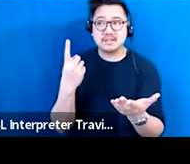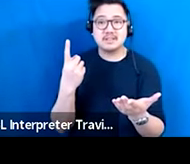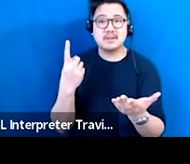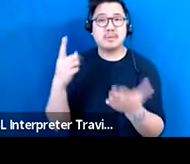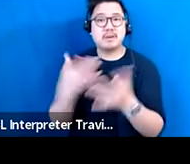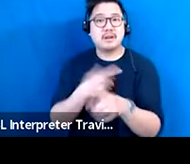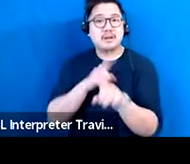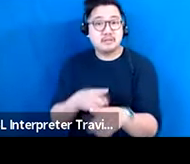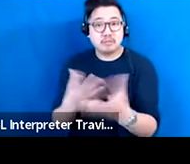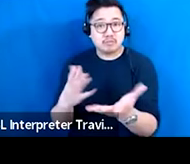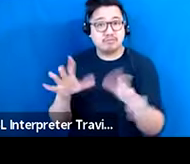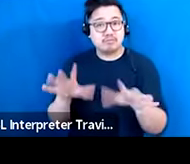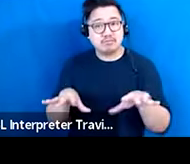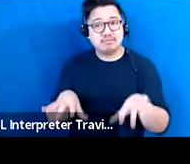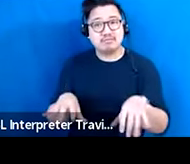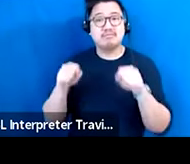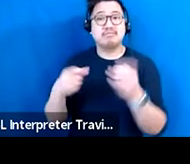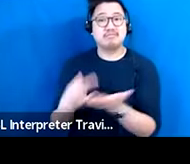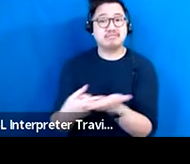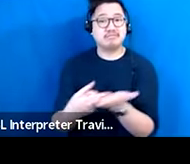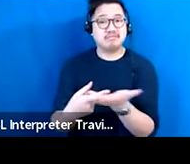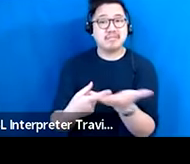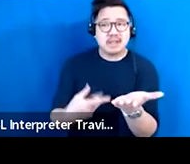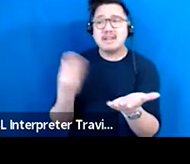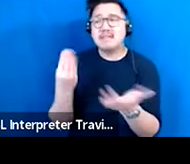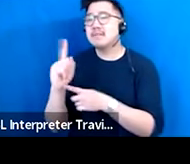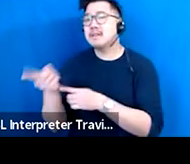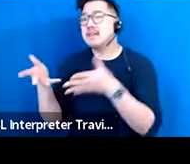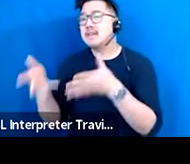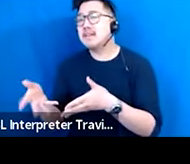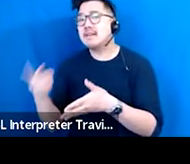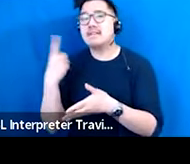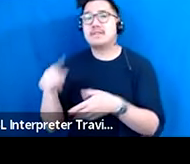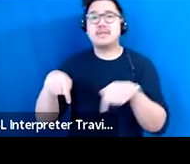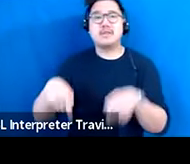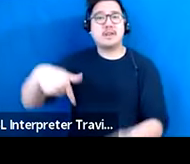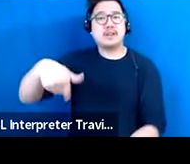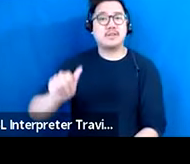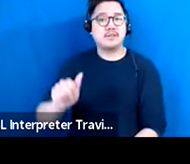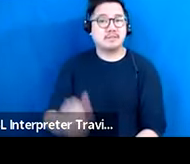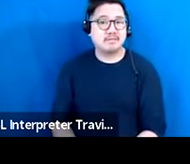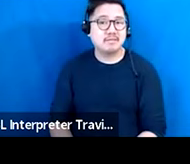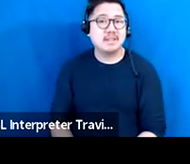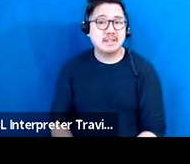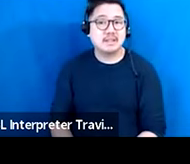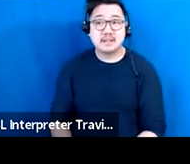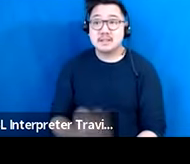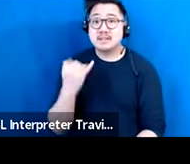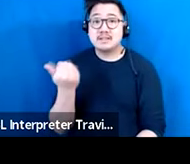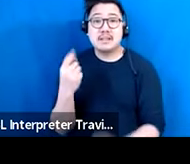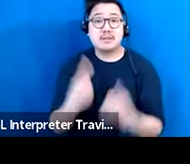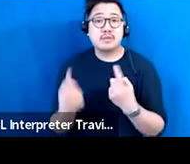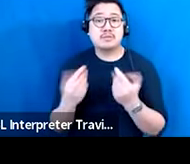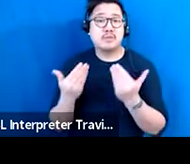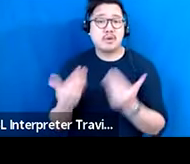we want to have conversation about? We have a few minutes left for, for this part of the program. So if you have questions, please put them